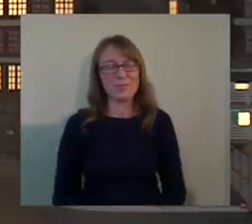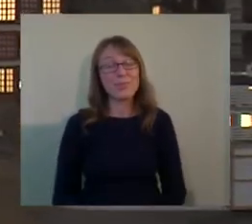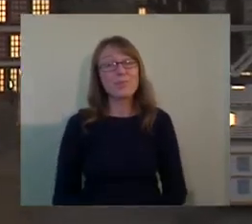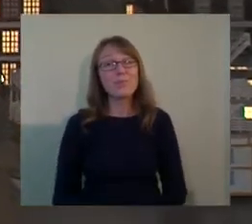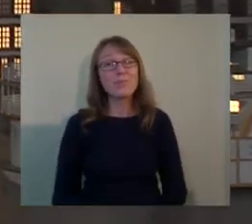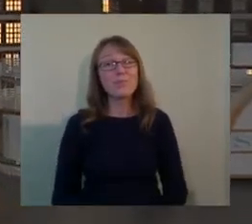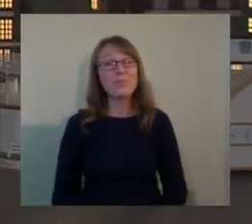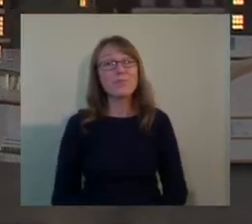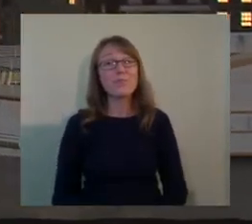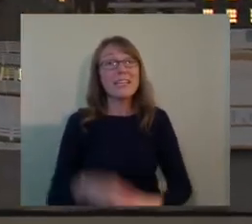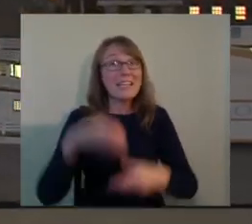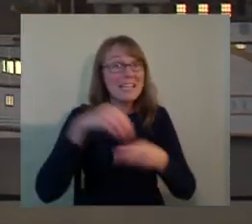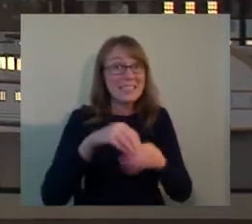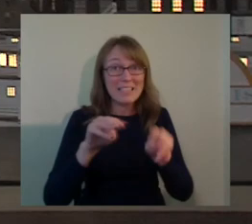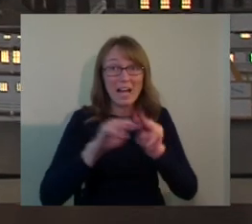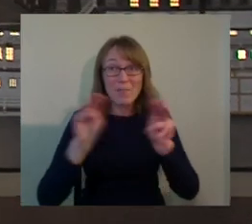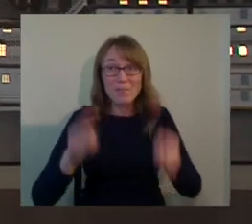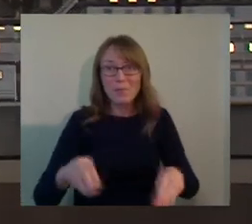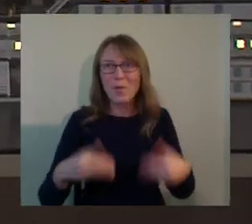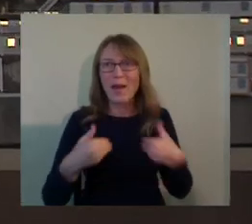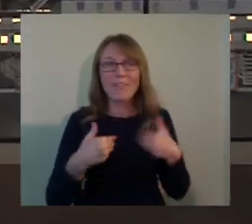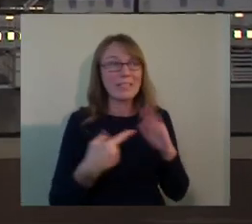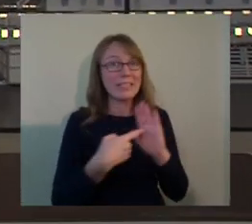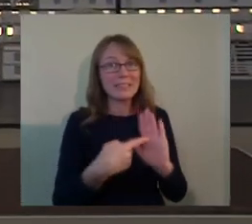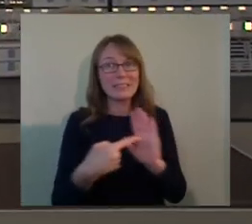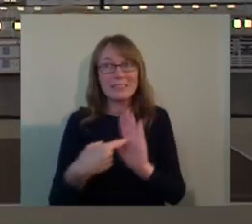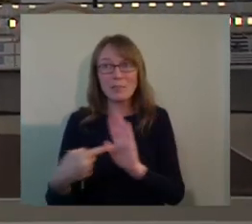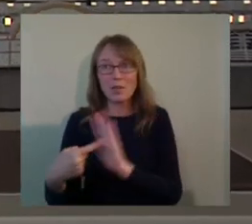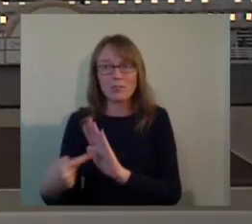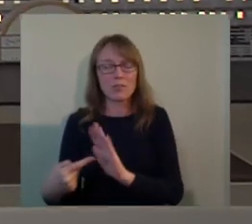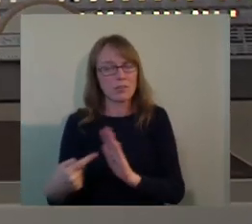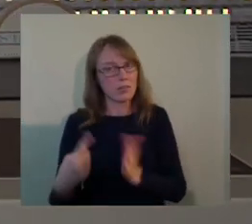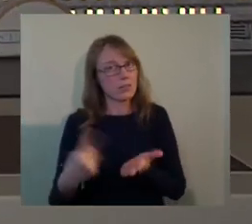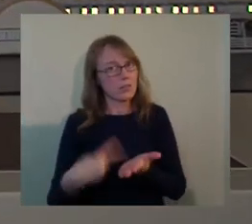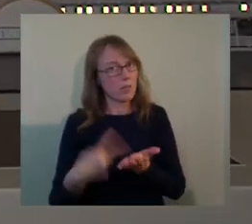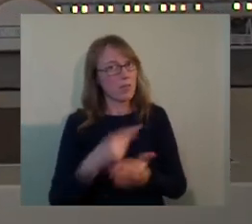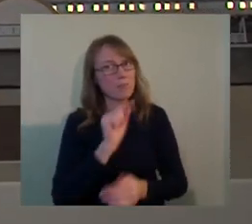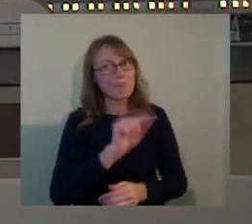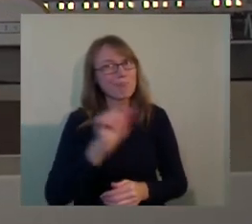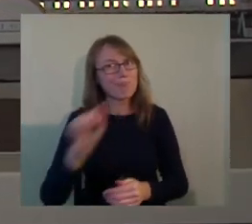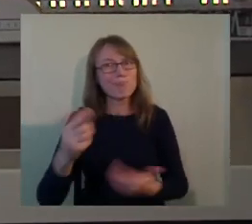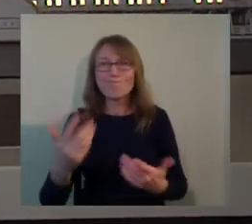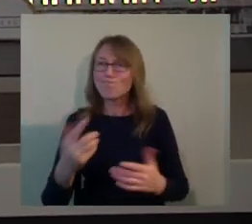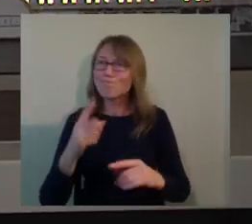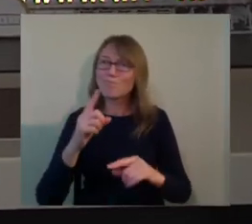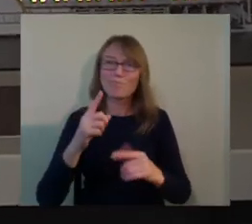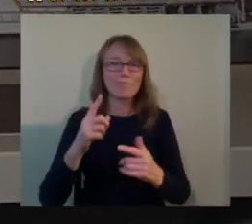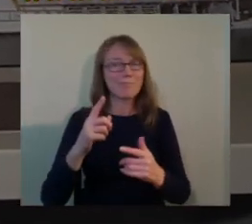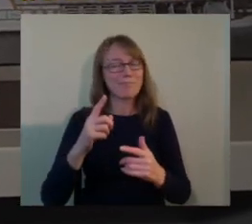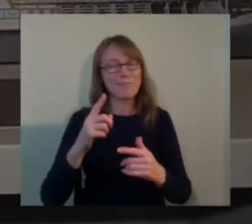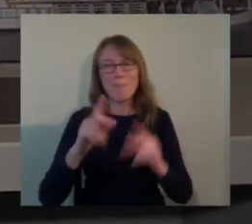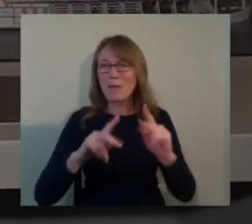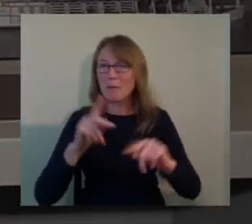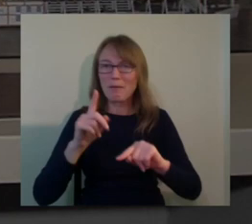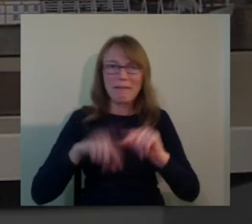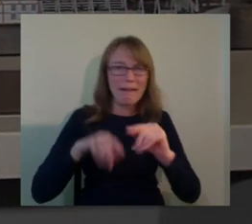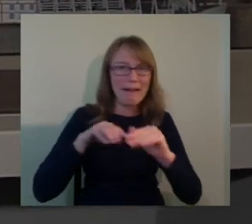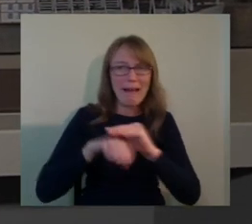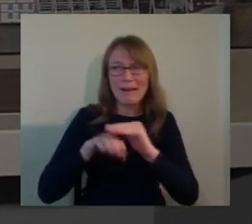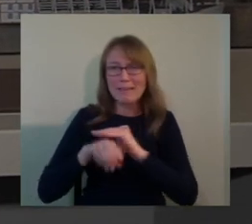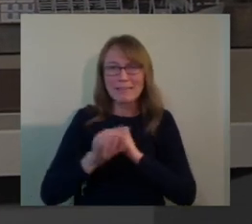exhibits can be, uh, inaccessible for many people. For blind people, of course, they can't see what's going on.